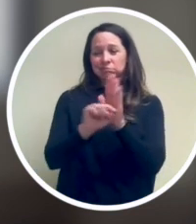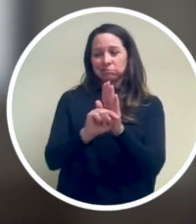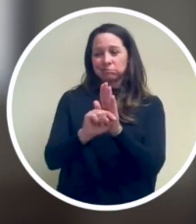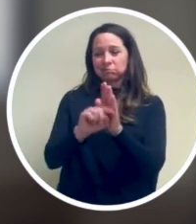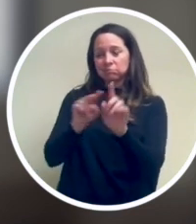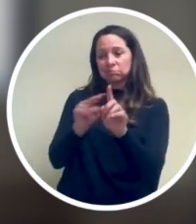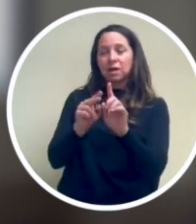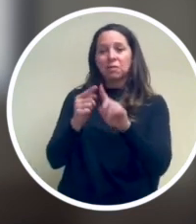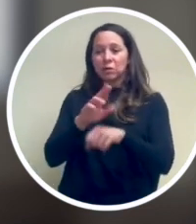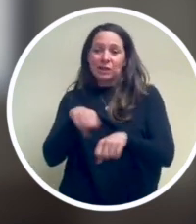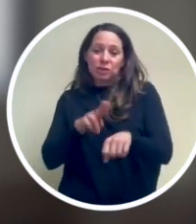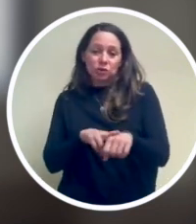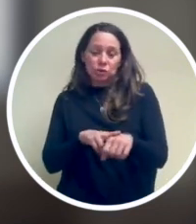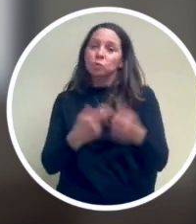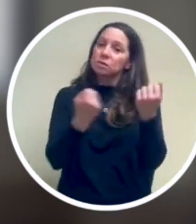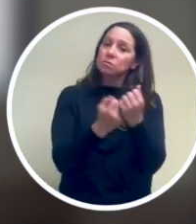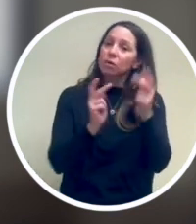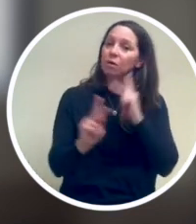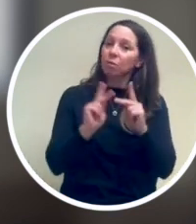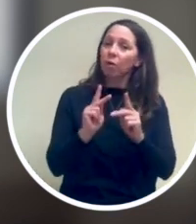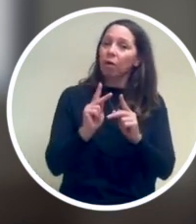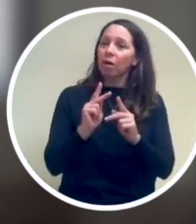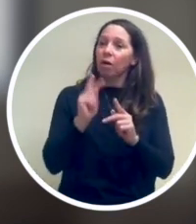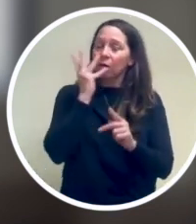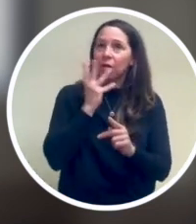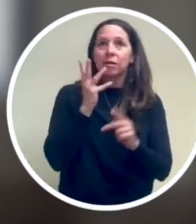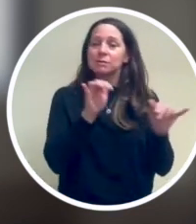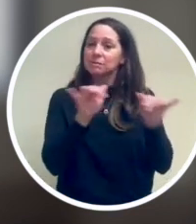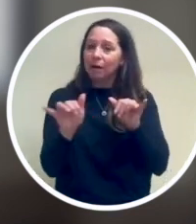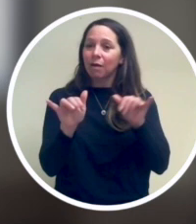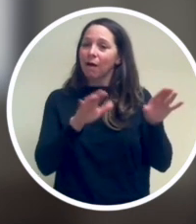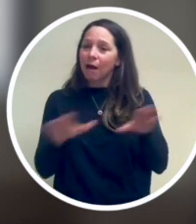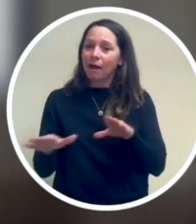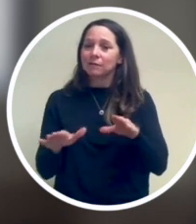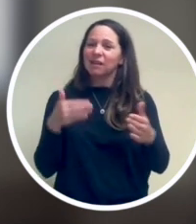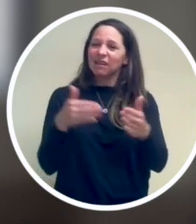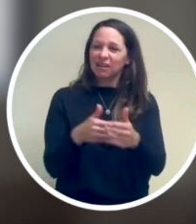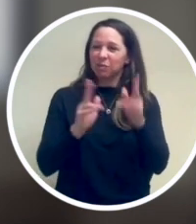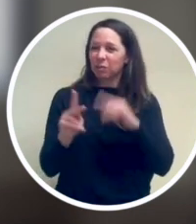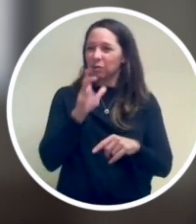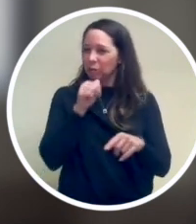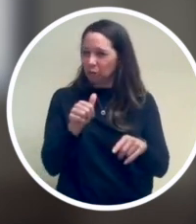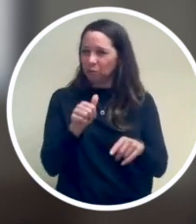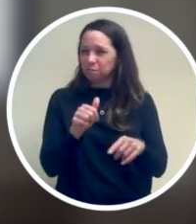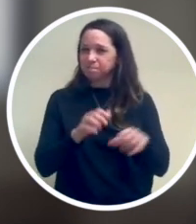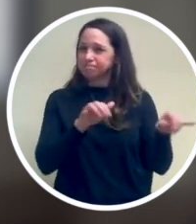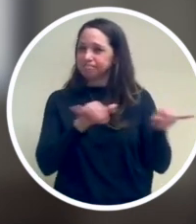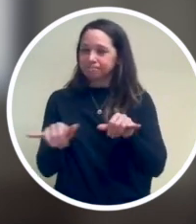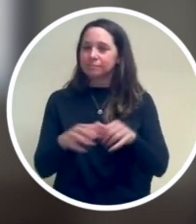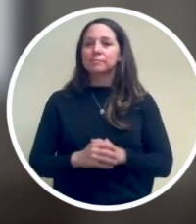are biased by our very nature in favor of people who look, think, and act like us, and against those who do not.